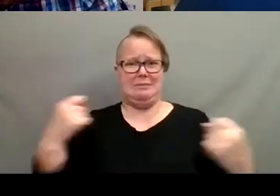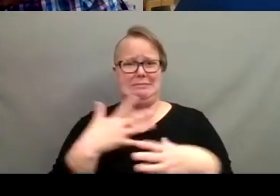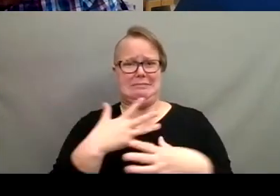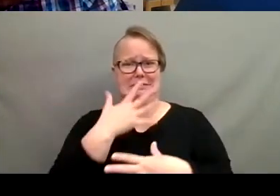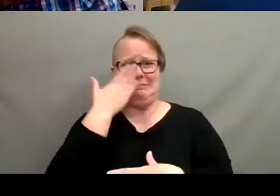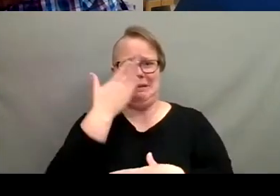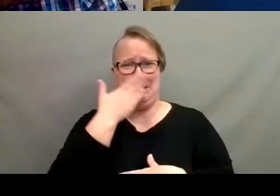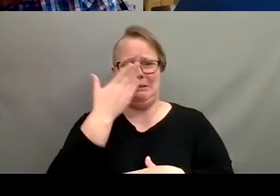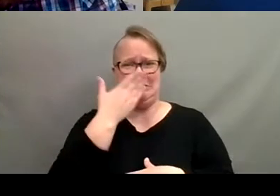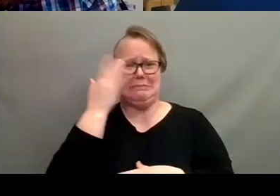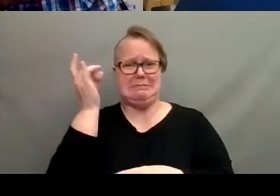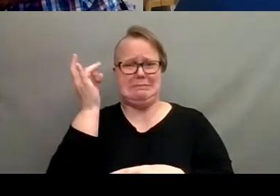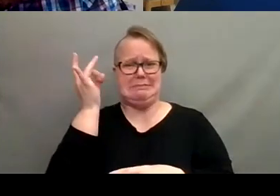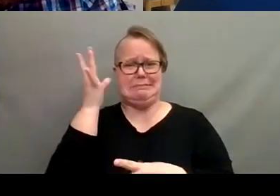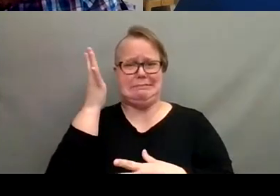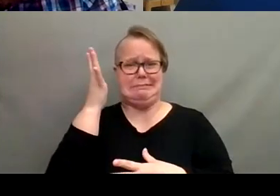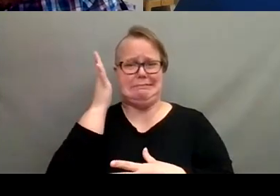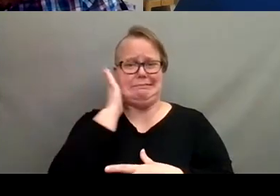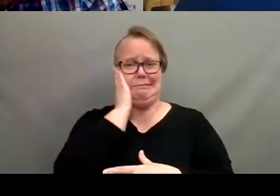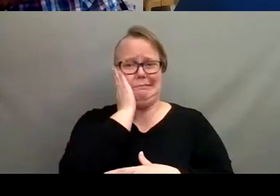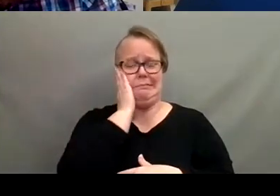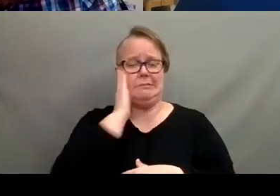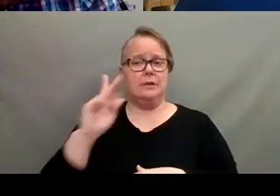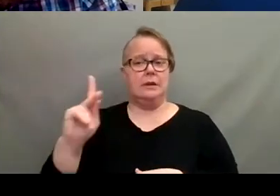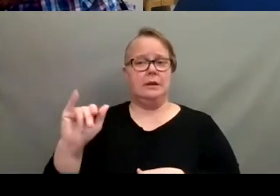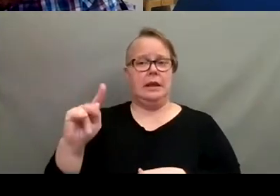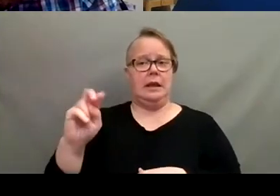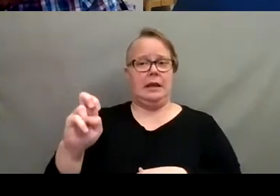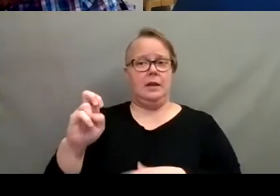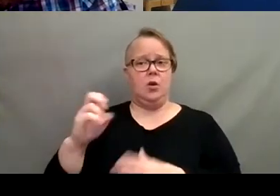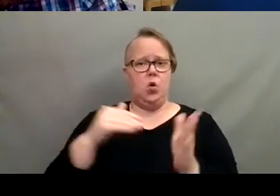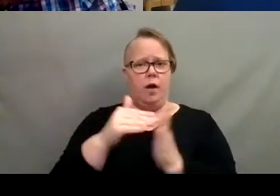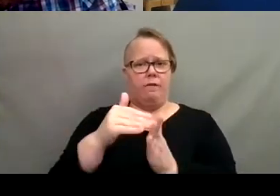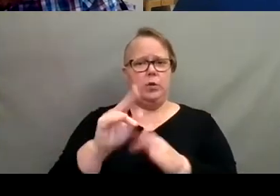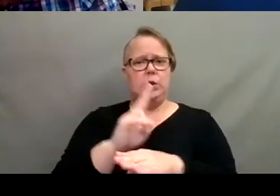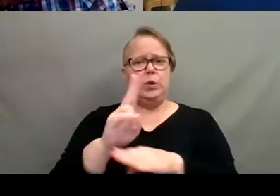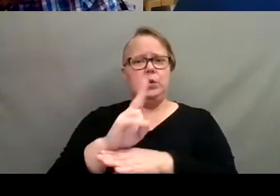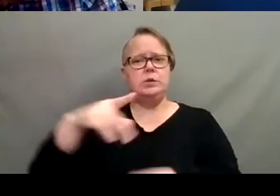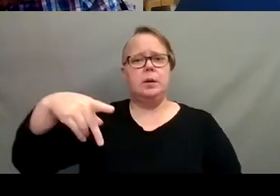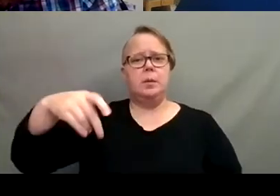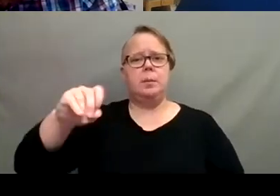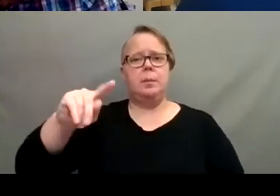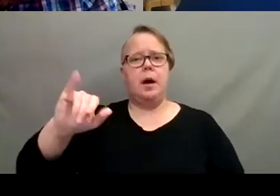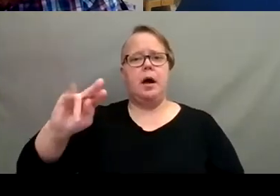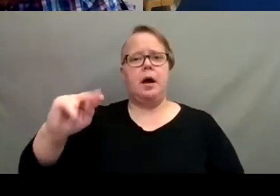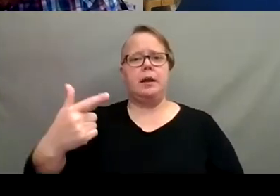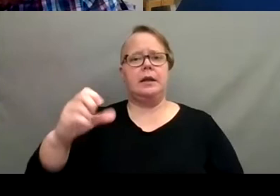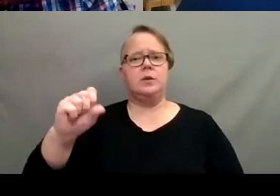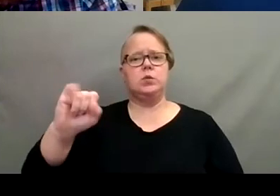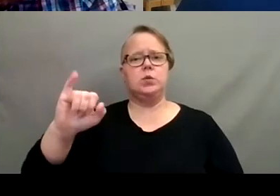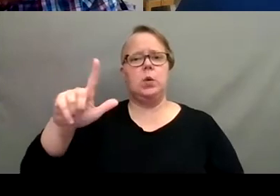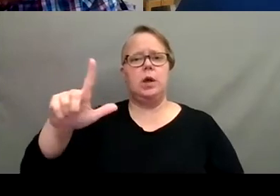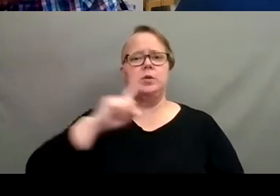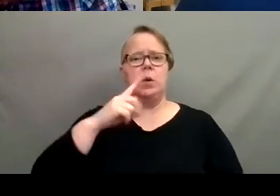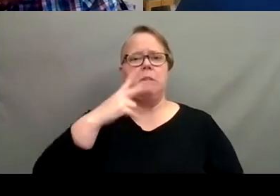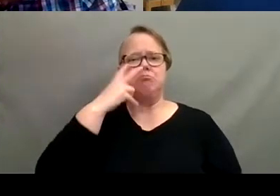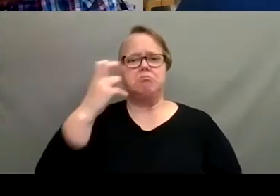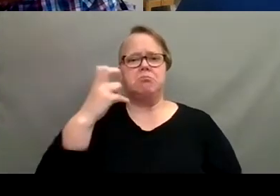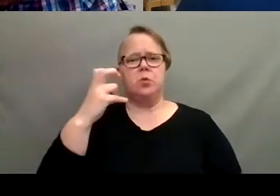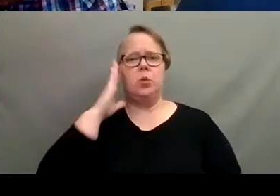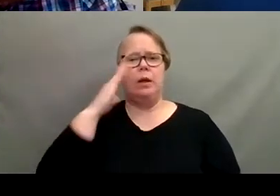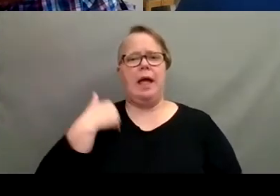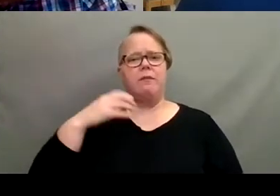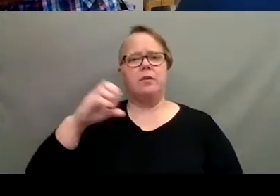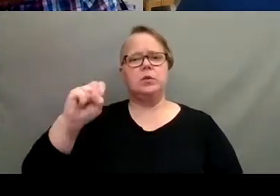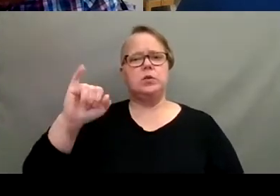too. Yeah. That's kind of what I'm thinking. Oftentimes, you know, we use our potting soil. So I wouldn't think that we would have the soil microbes